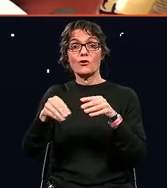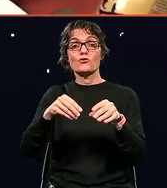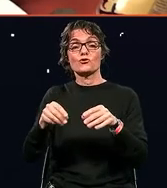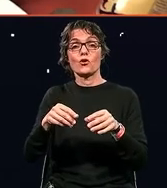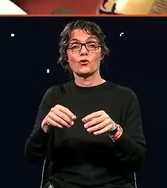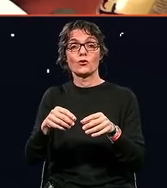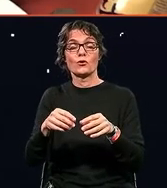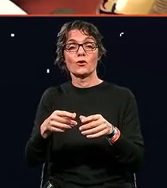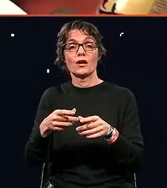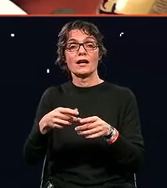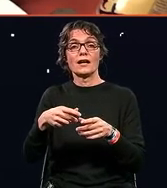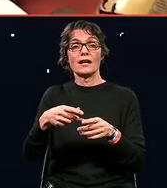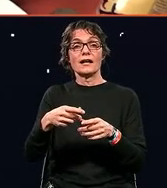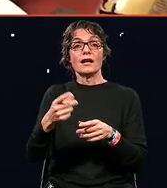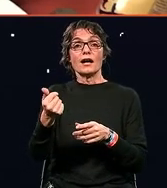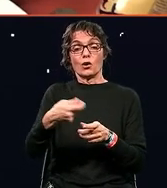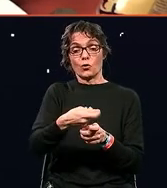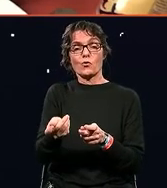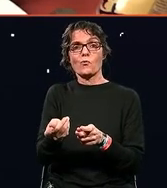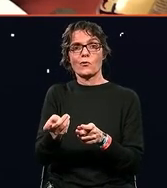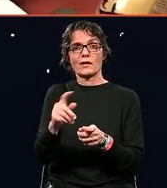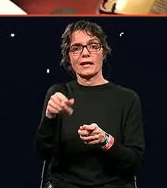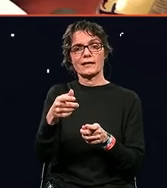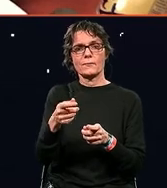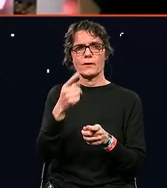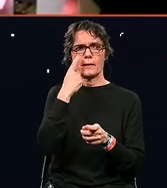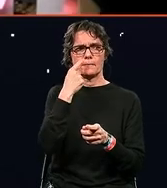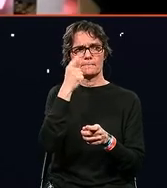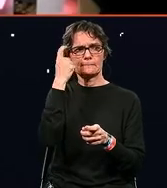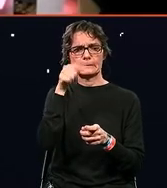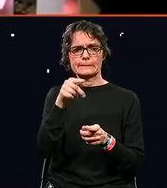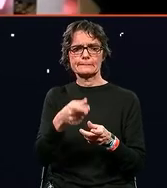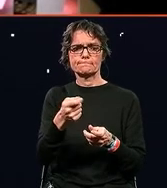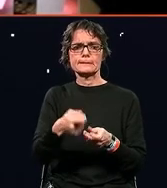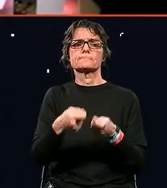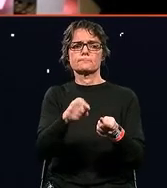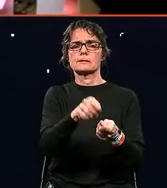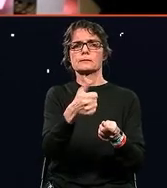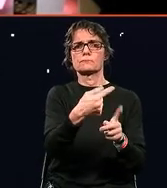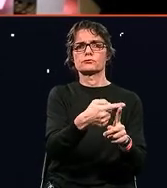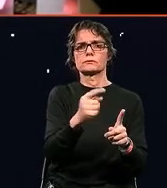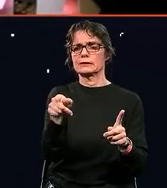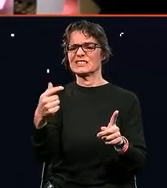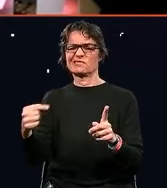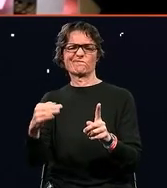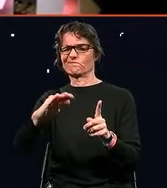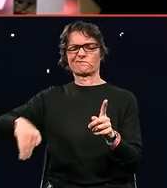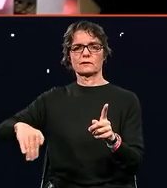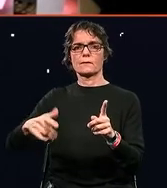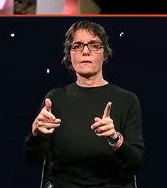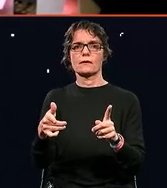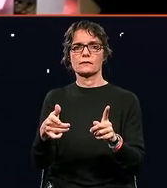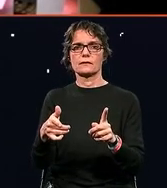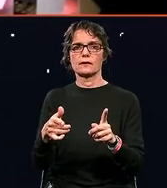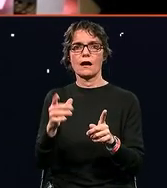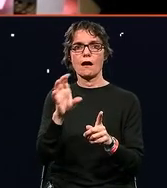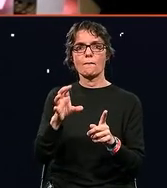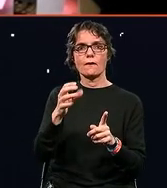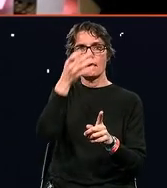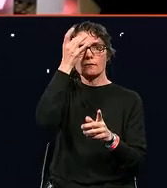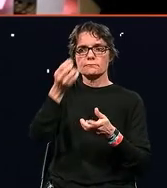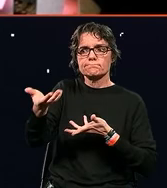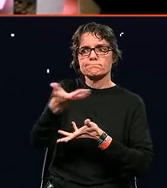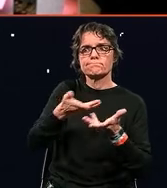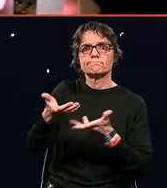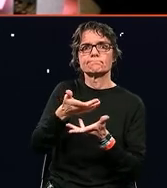the bets on the things that were important to them. And similarly, when I was thinking about, you know, opening up a new office